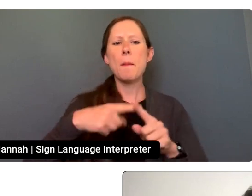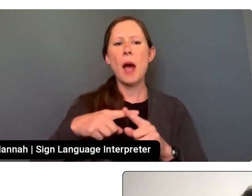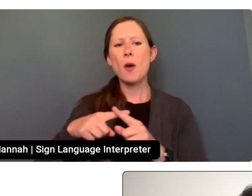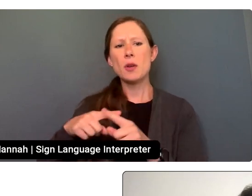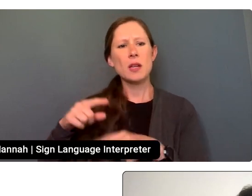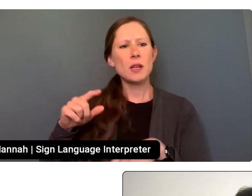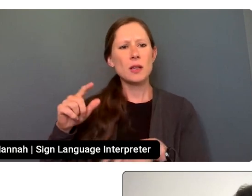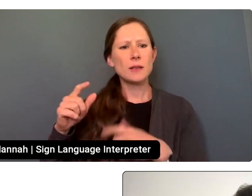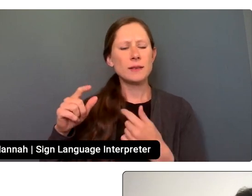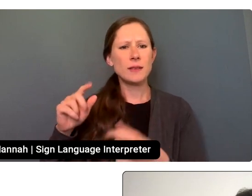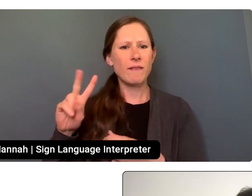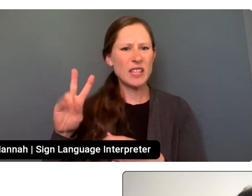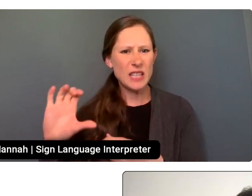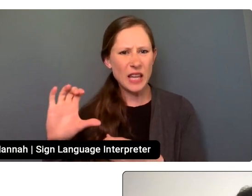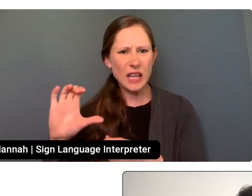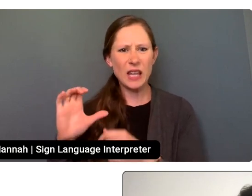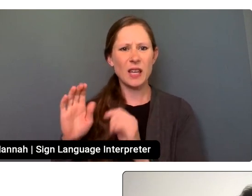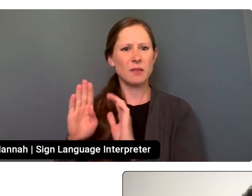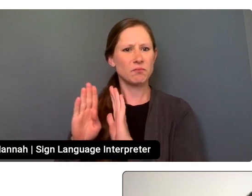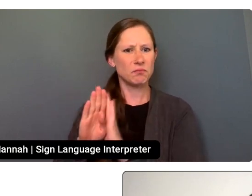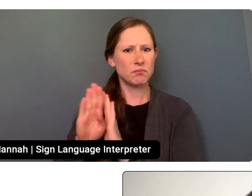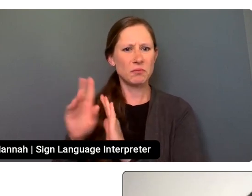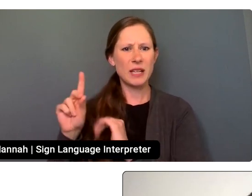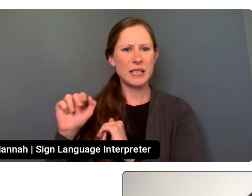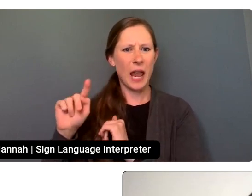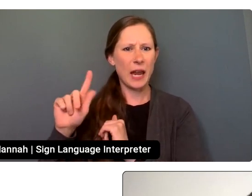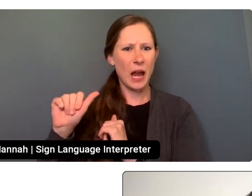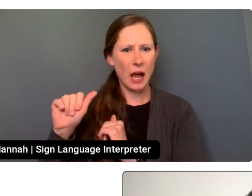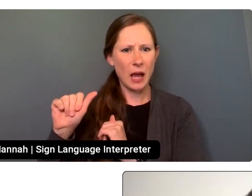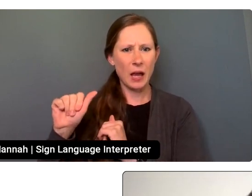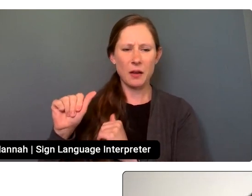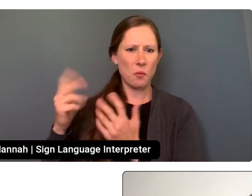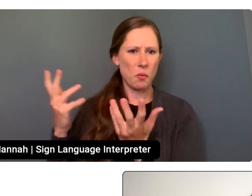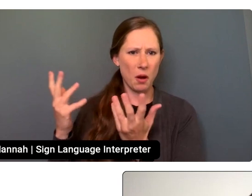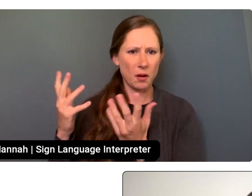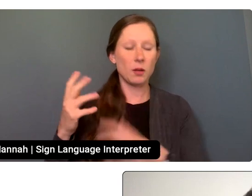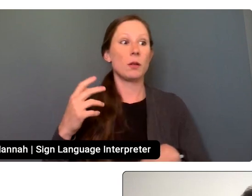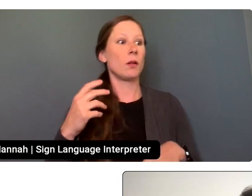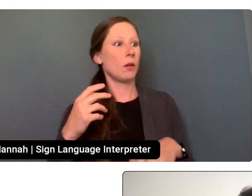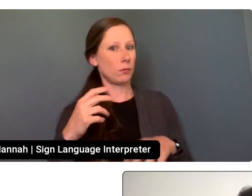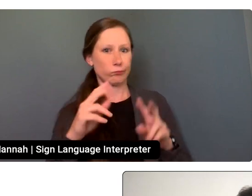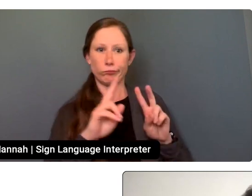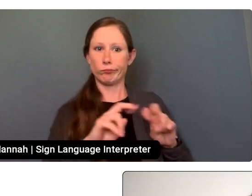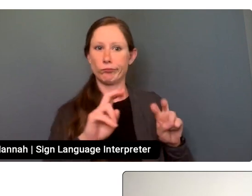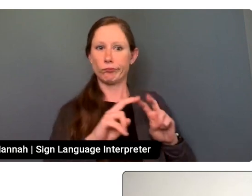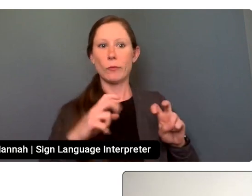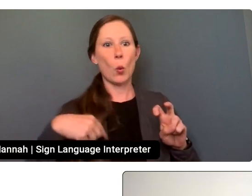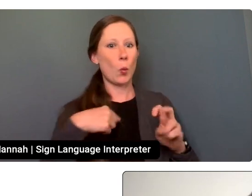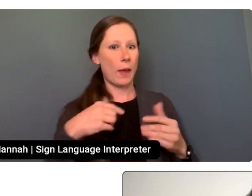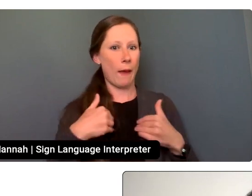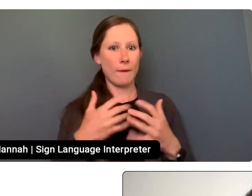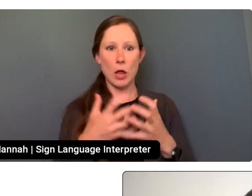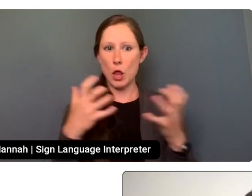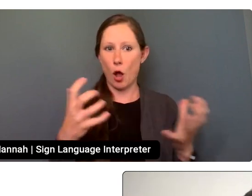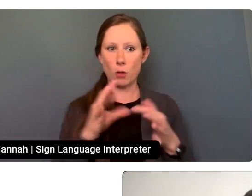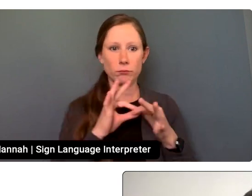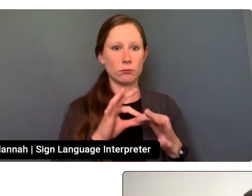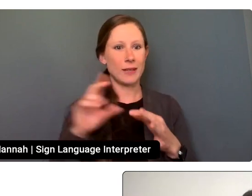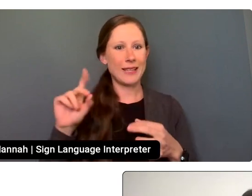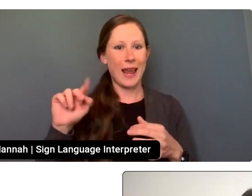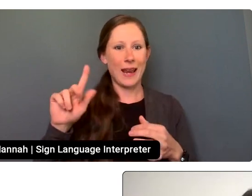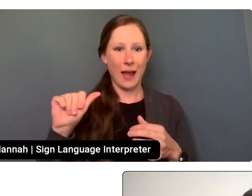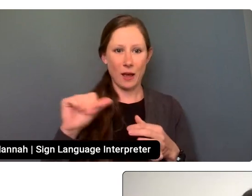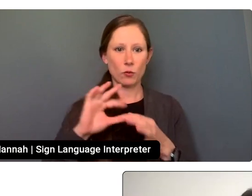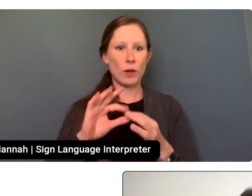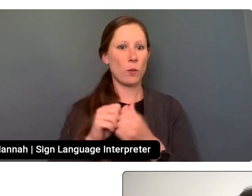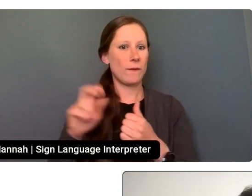And we took a look at it, and it turns out we have quite a lot of data on the emerging VC. So we're going to walk through everything that we put out in